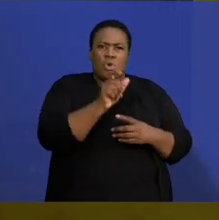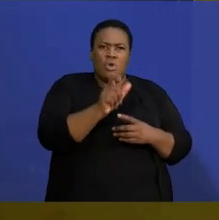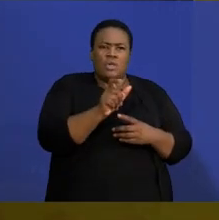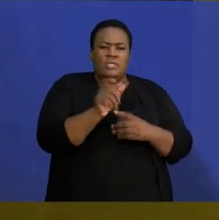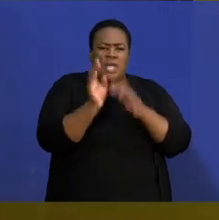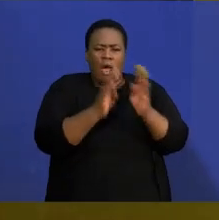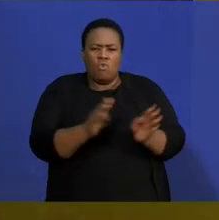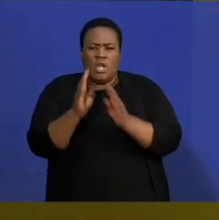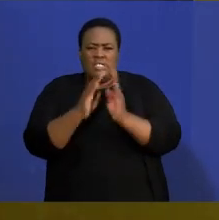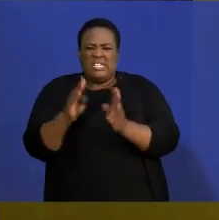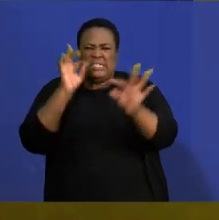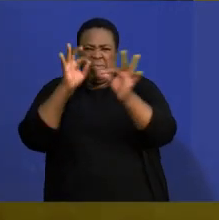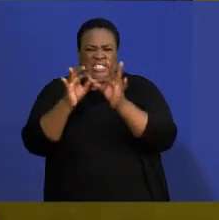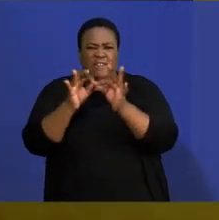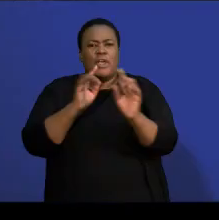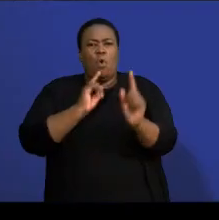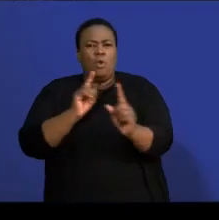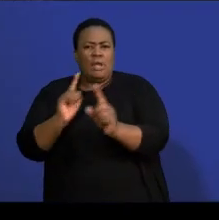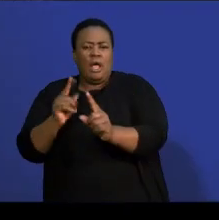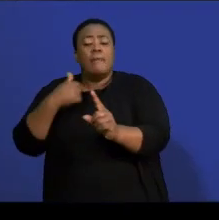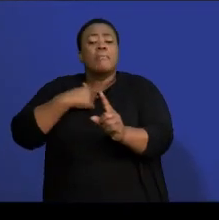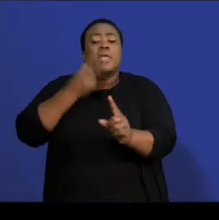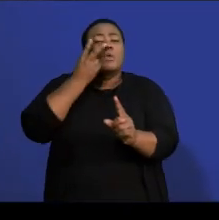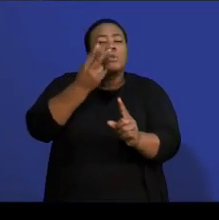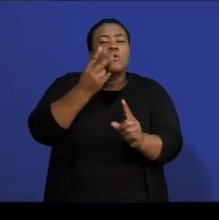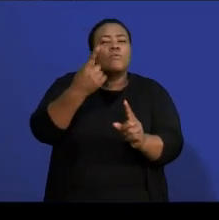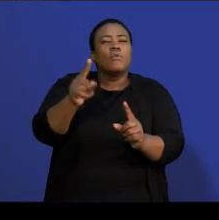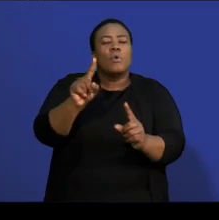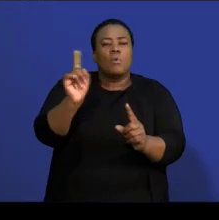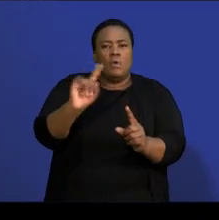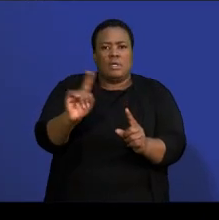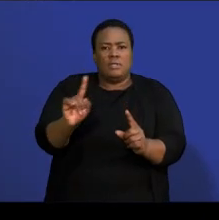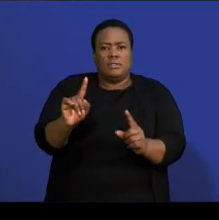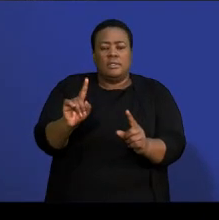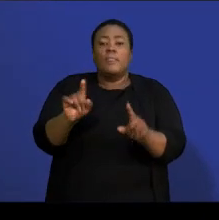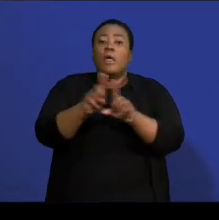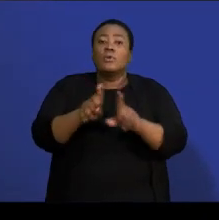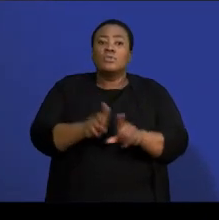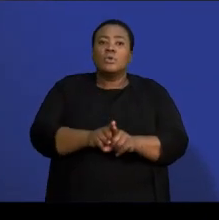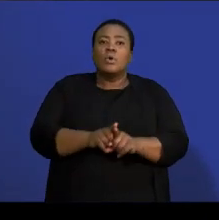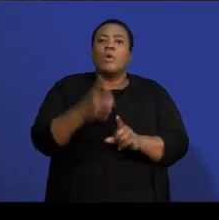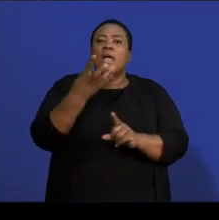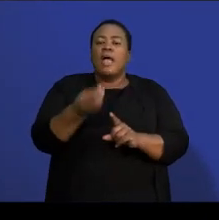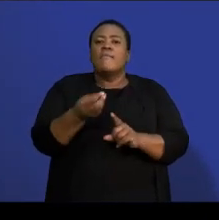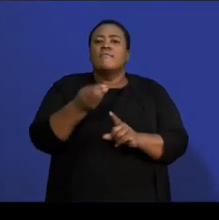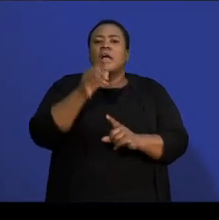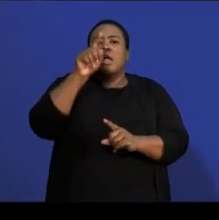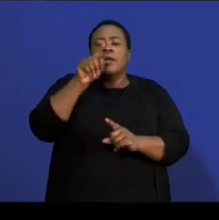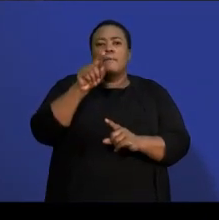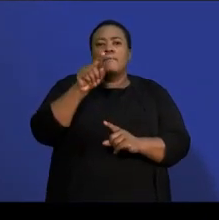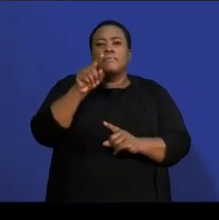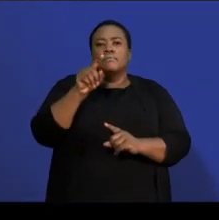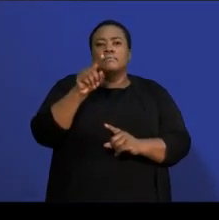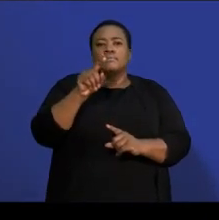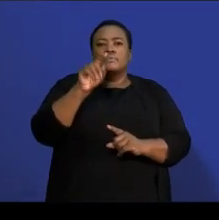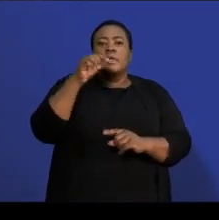specific order, what do I look at? So that's what we are talking about. And we also talk about a factorial. Remember that for me